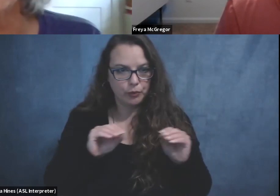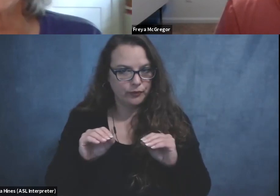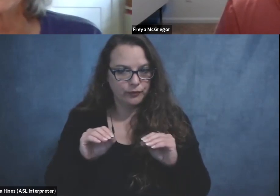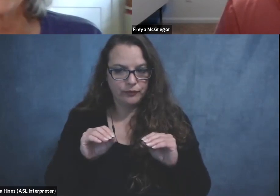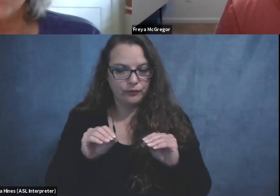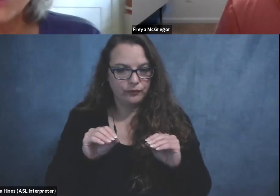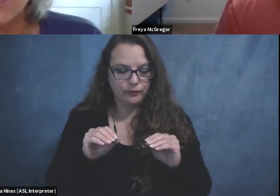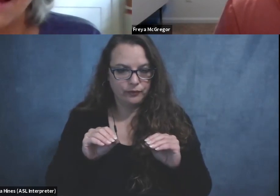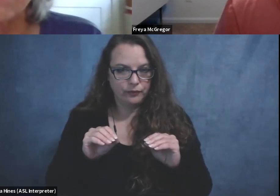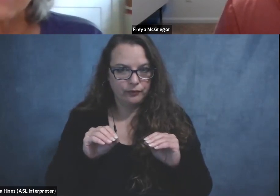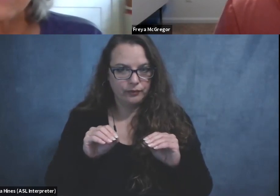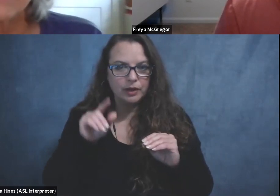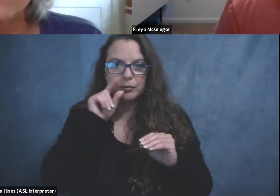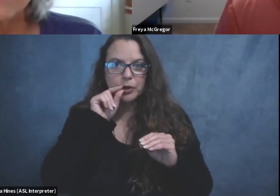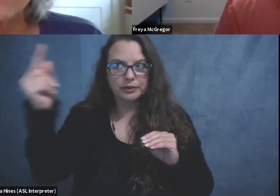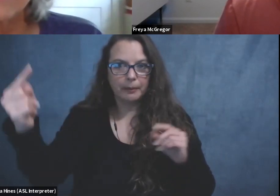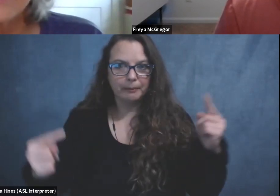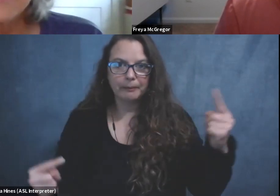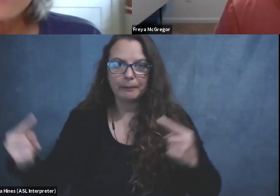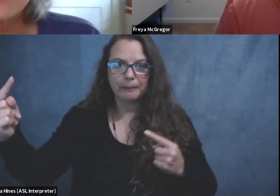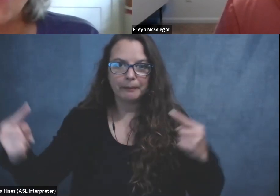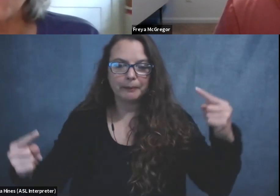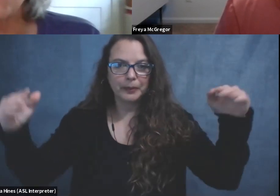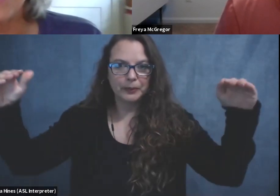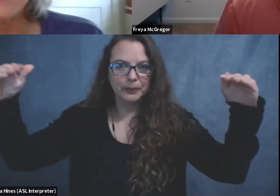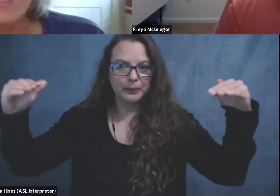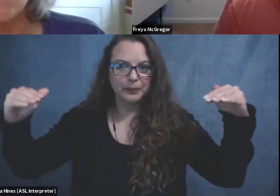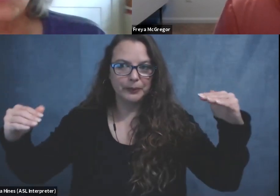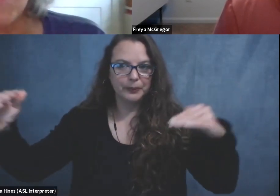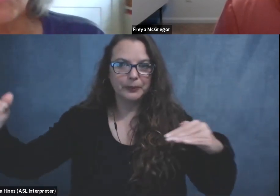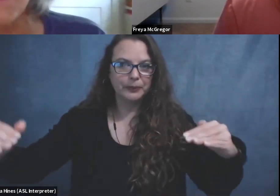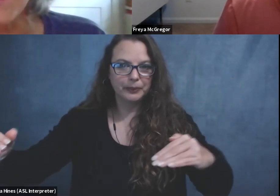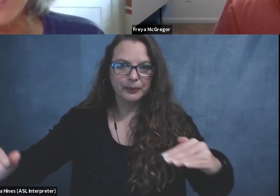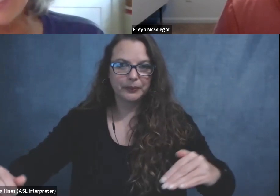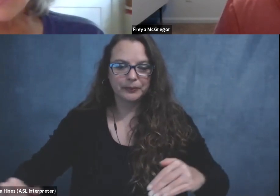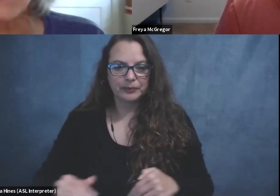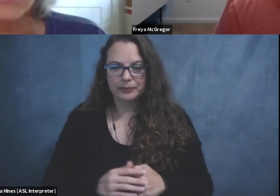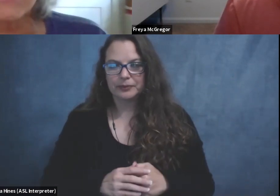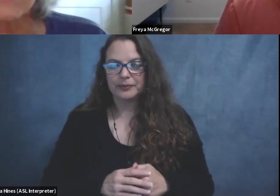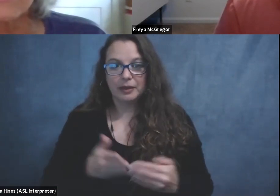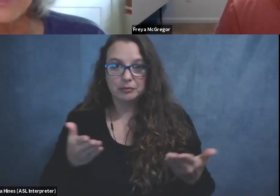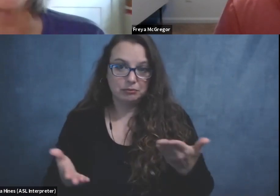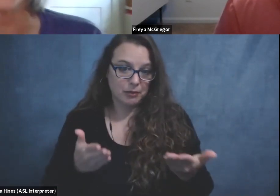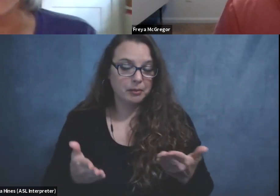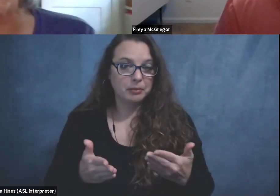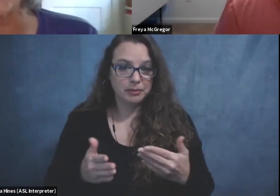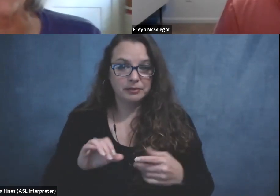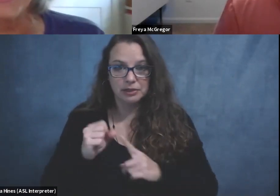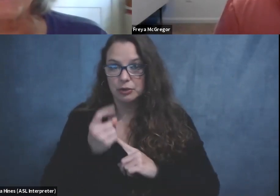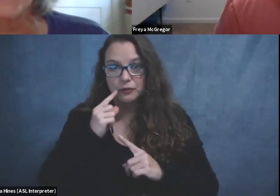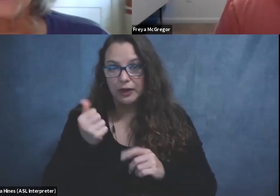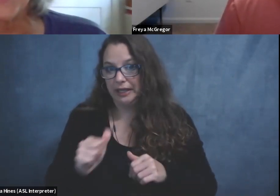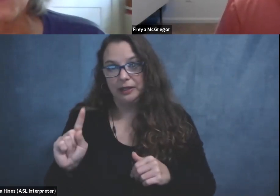the birds come. So that would probably be the case for anybody,